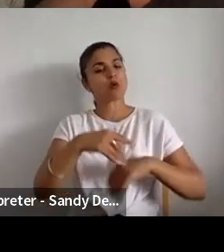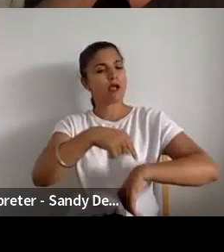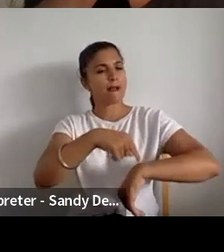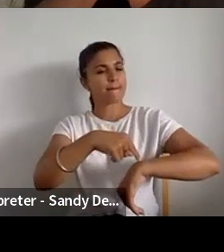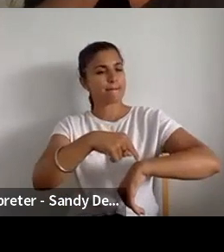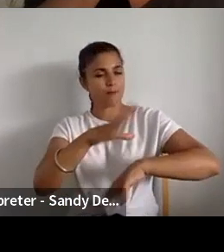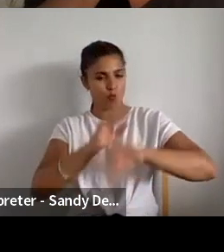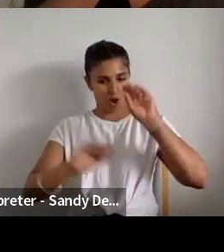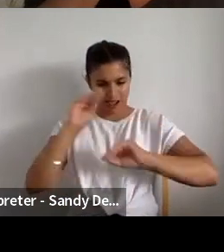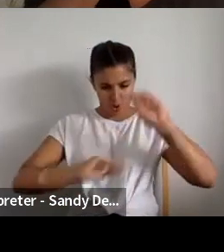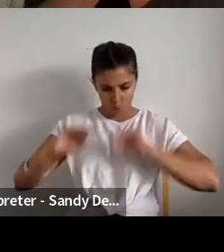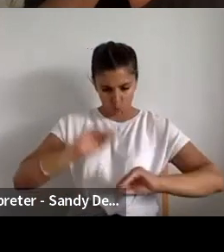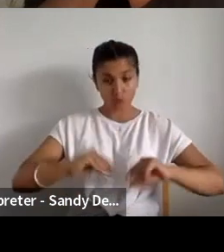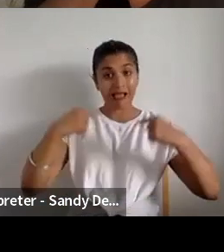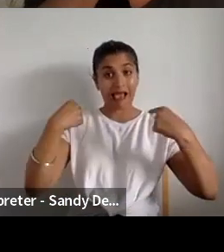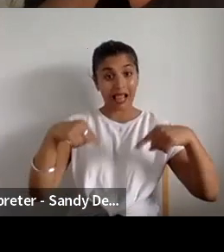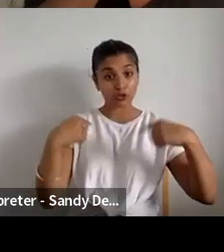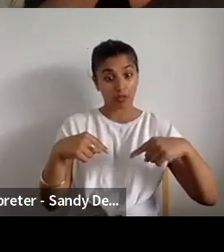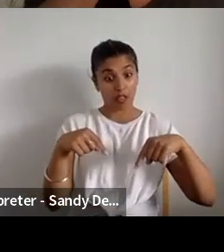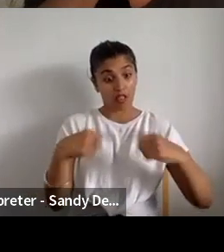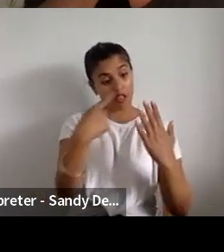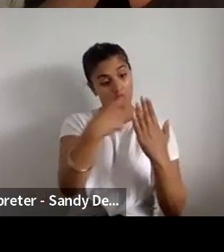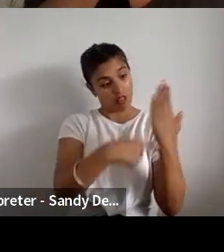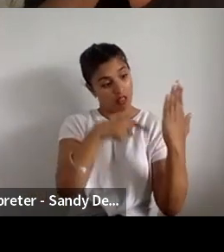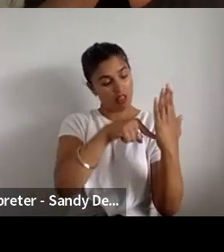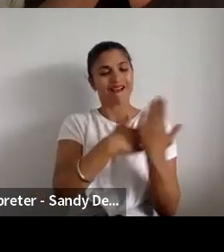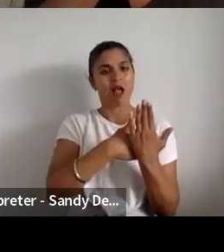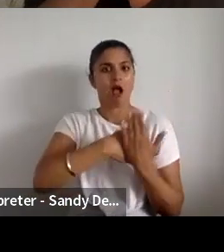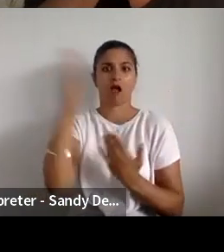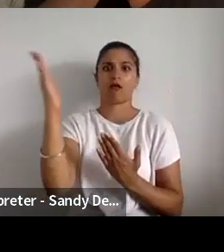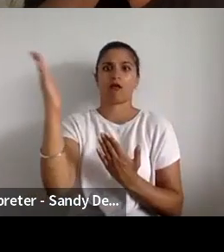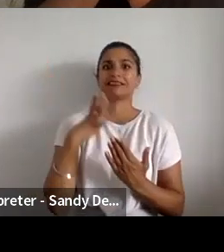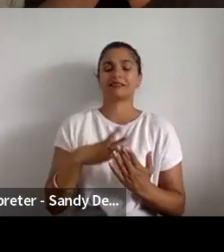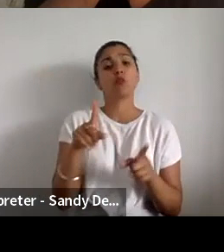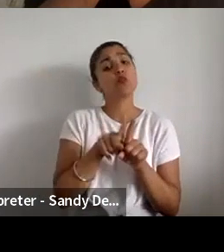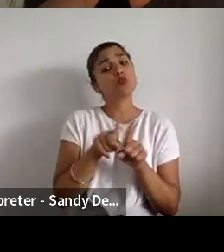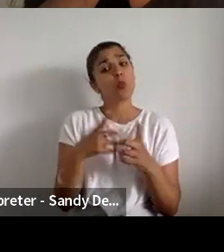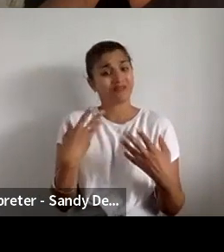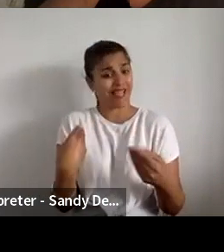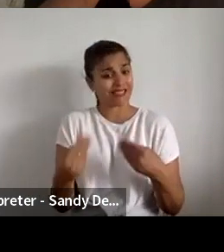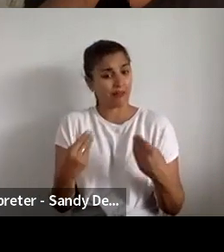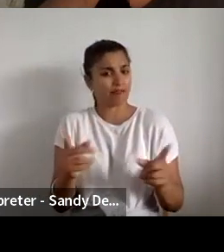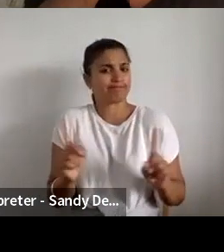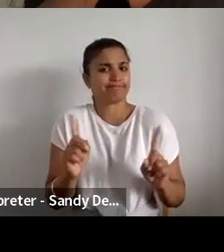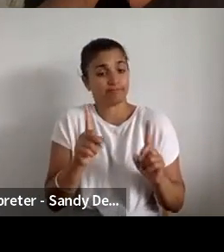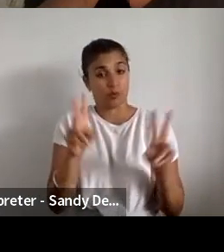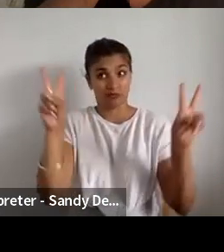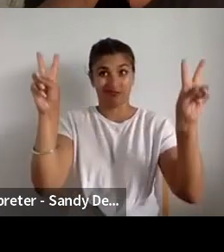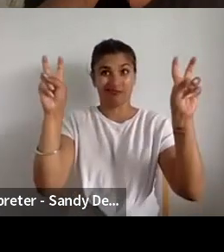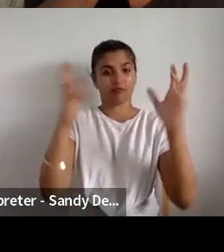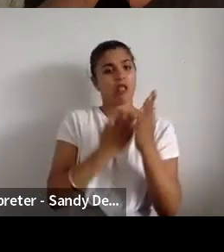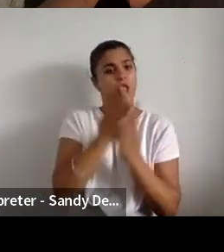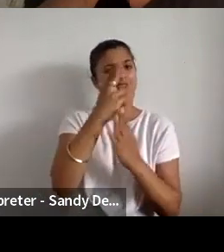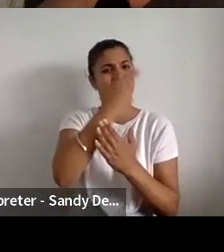call out to make that eligibility really, really clear. But also some of that is in the flexibility of terms, know, like what is live art? And we started, you know,